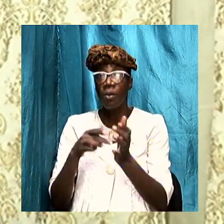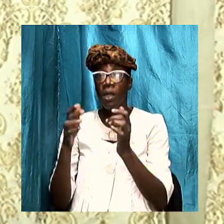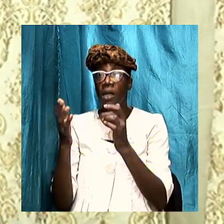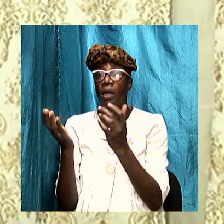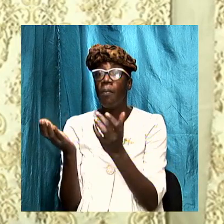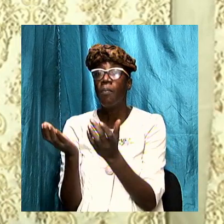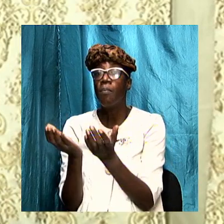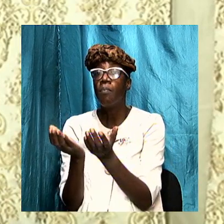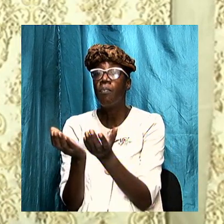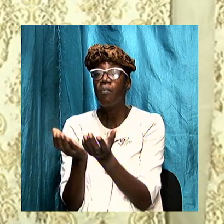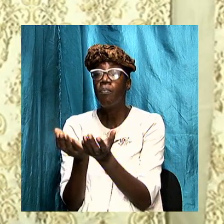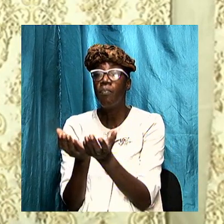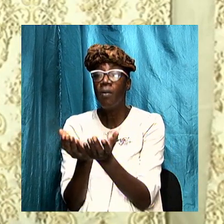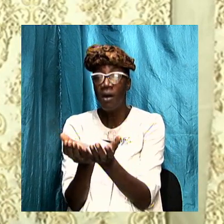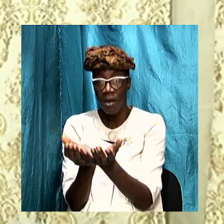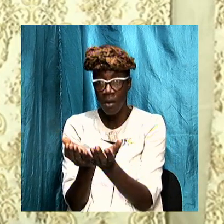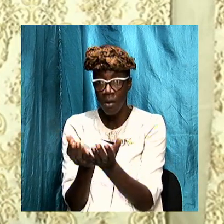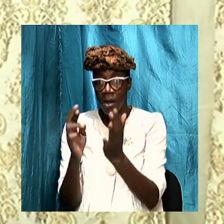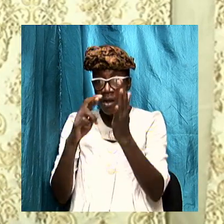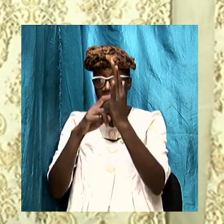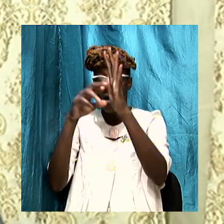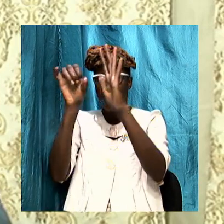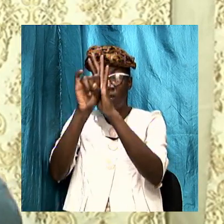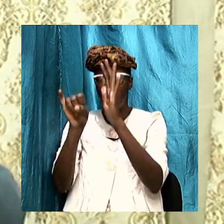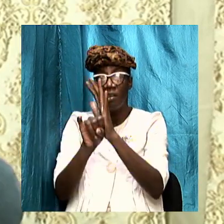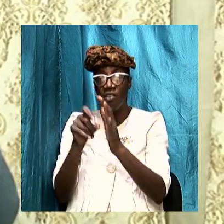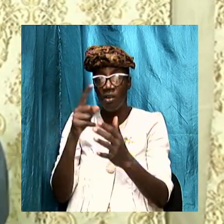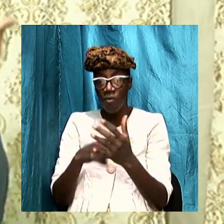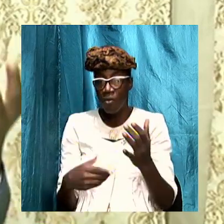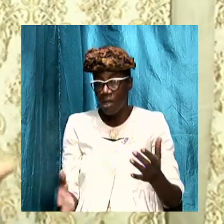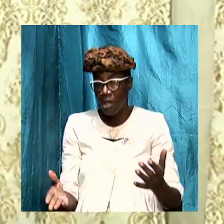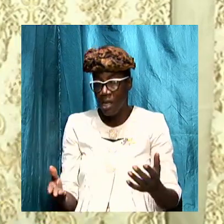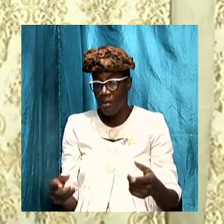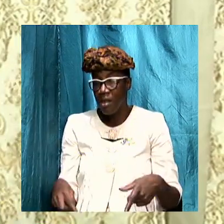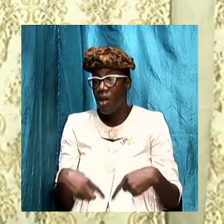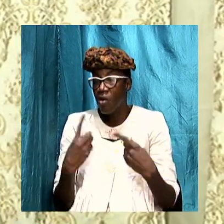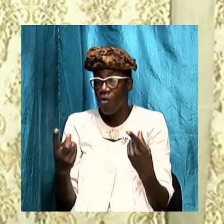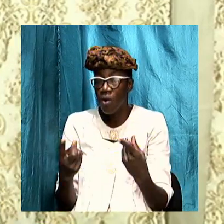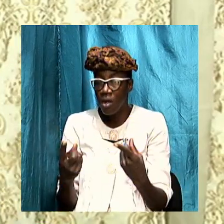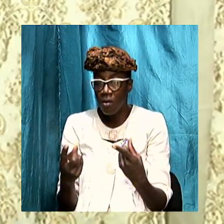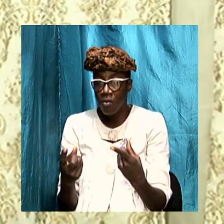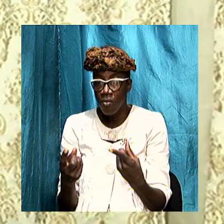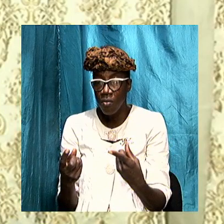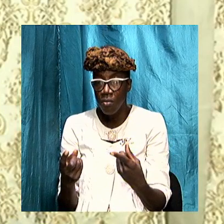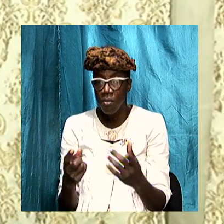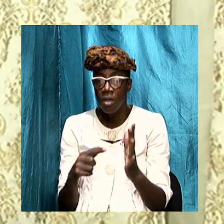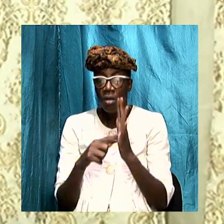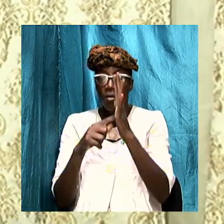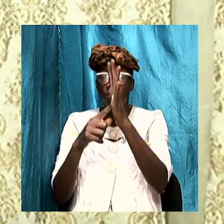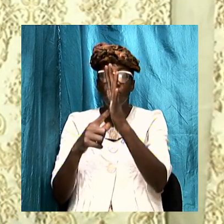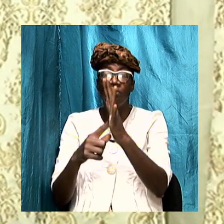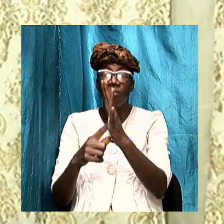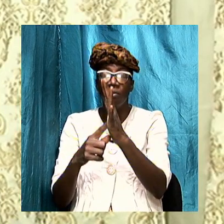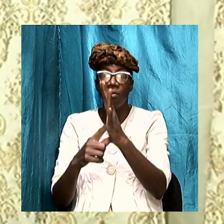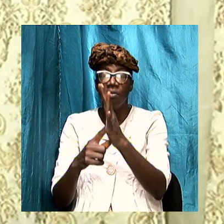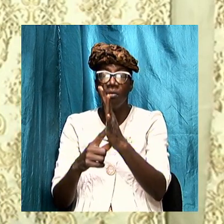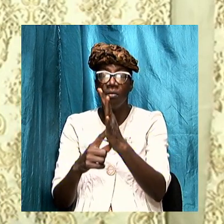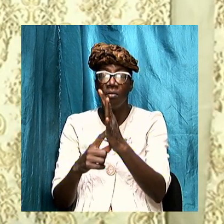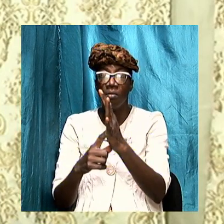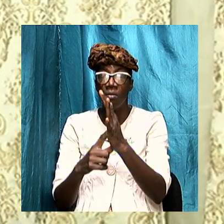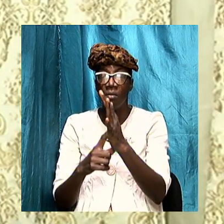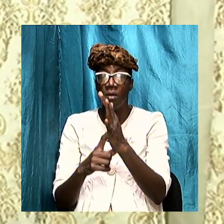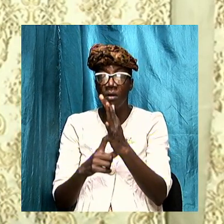as we read and as we understand what is to come and things that are going to unfold it is my prayer